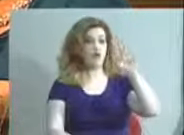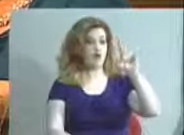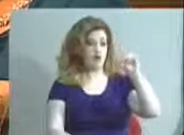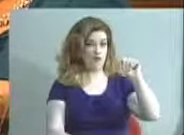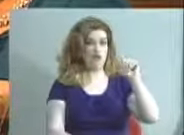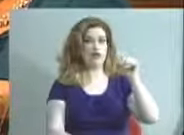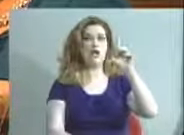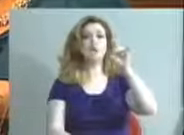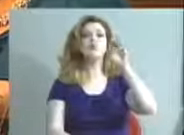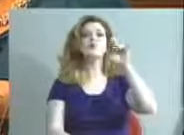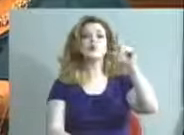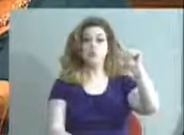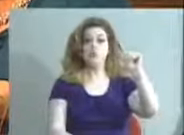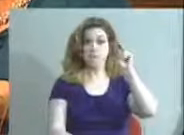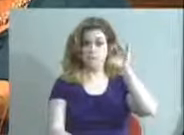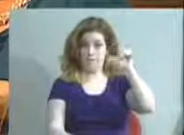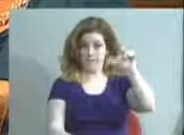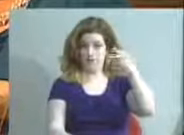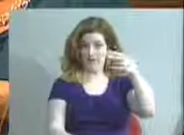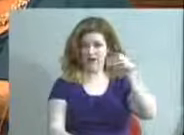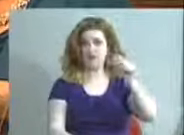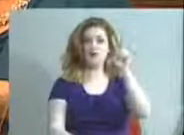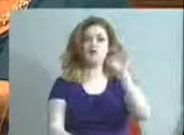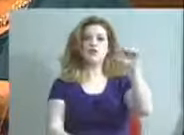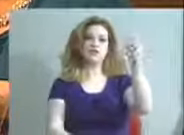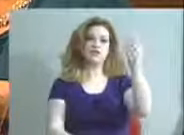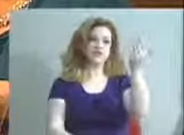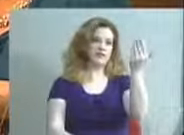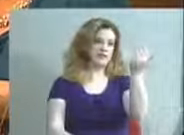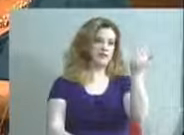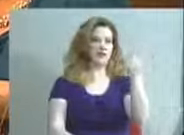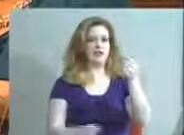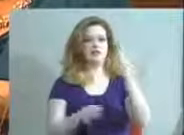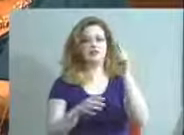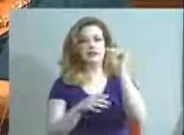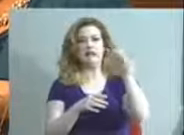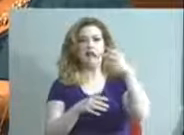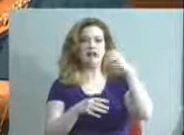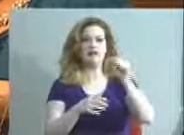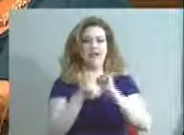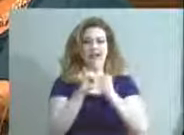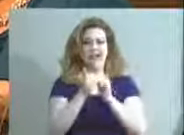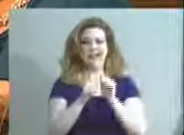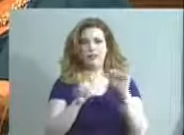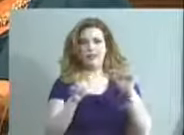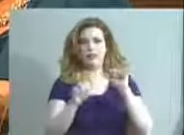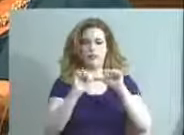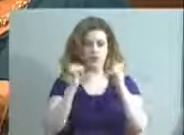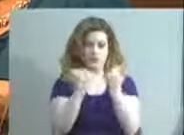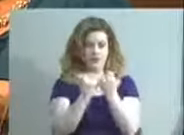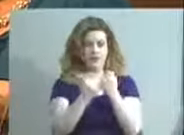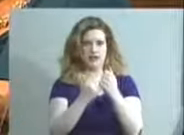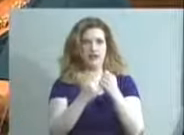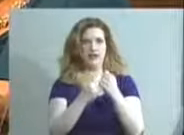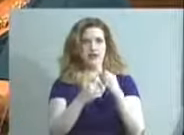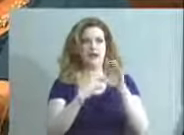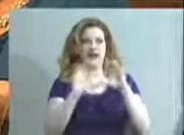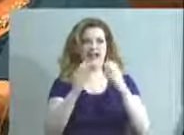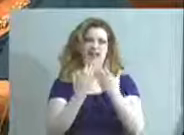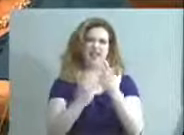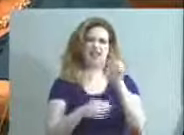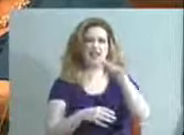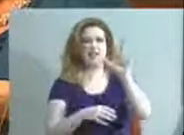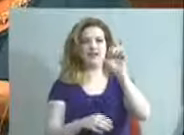winning the 2015 Kentucky high school athletic association class 3 state cross country